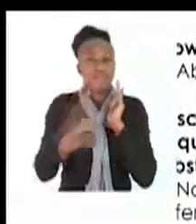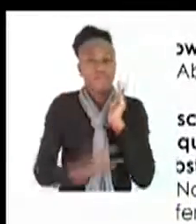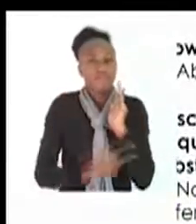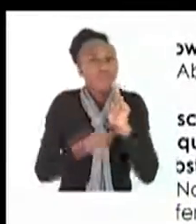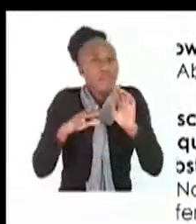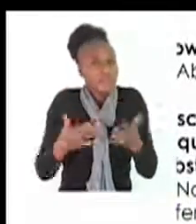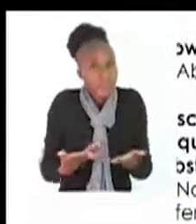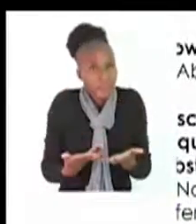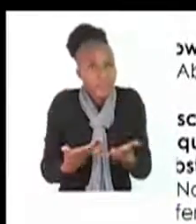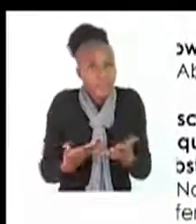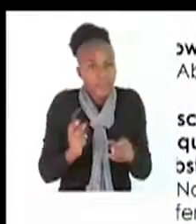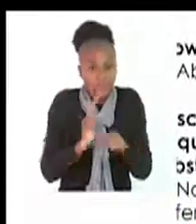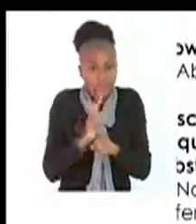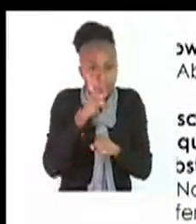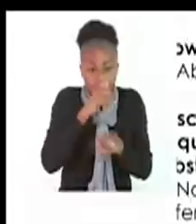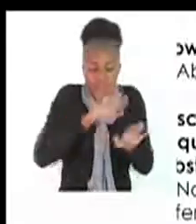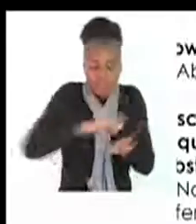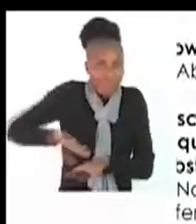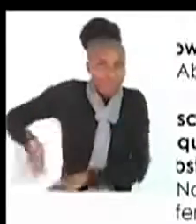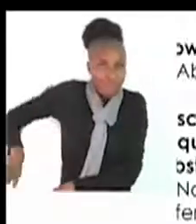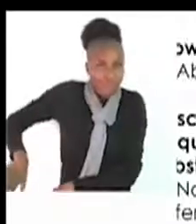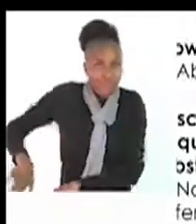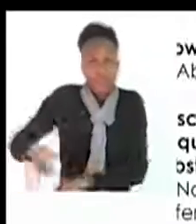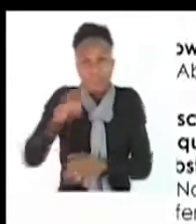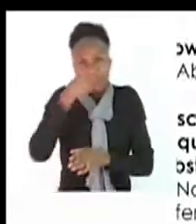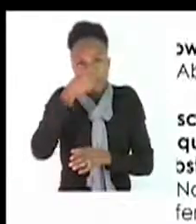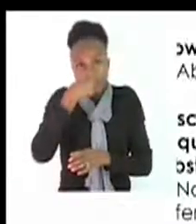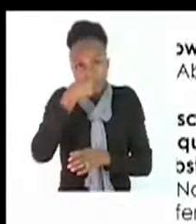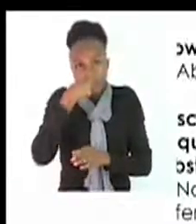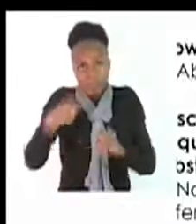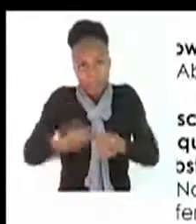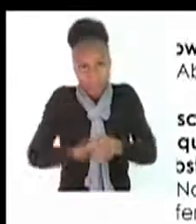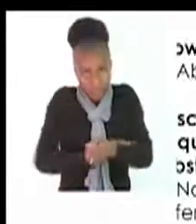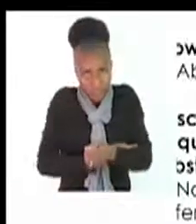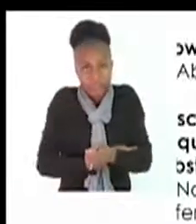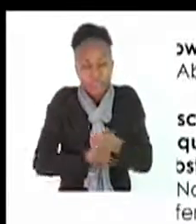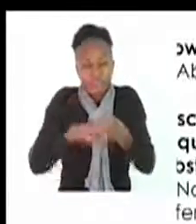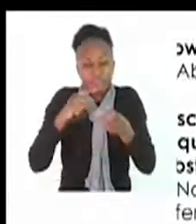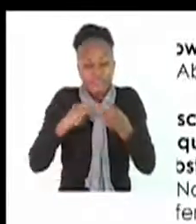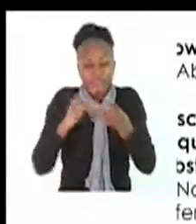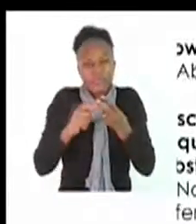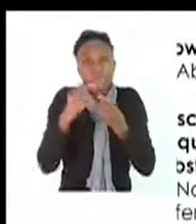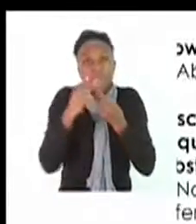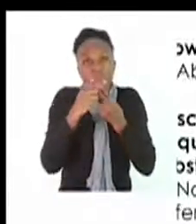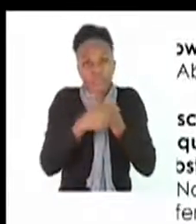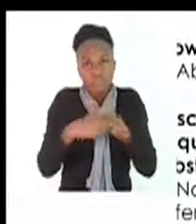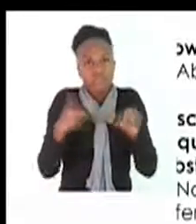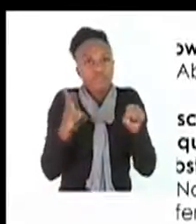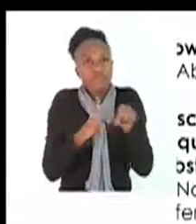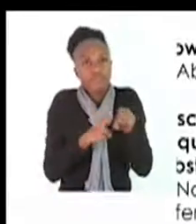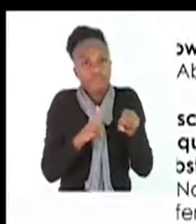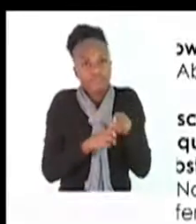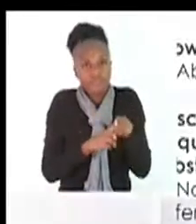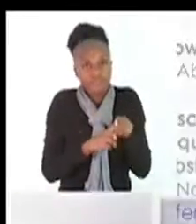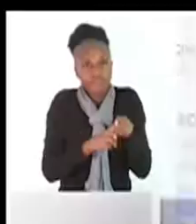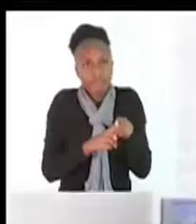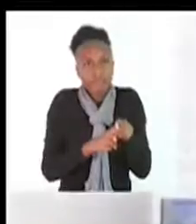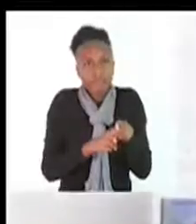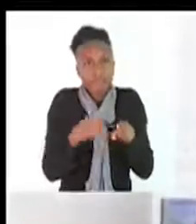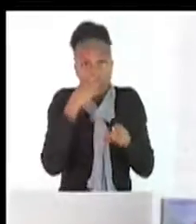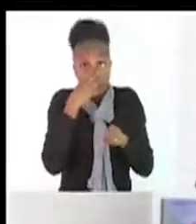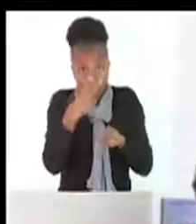abstinence, contraceptives, and condom use. Let's turn to the board